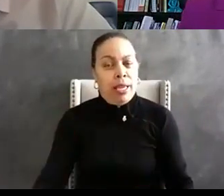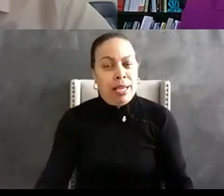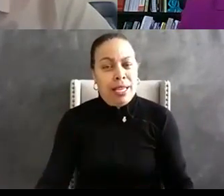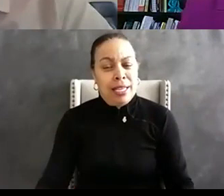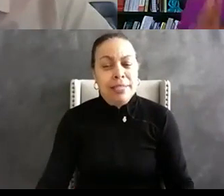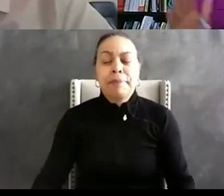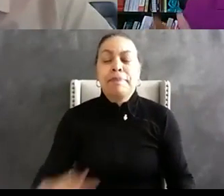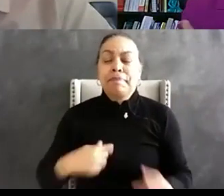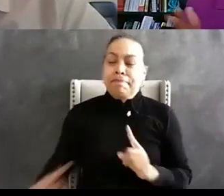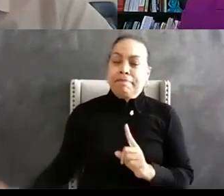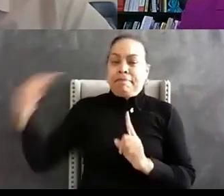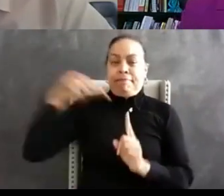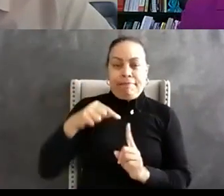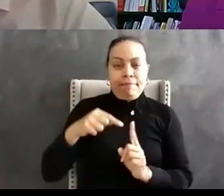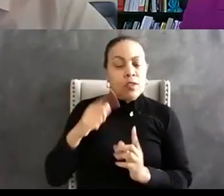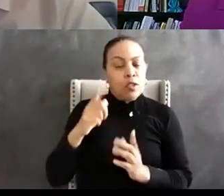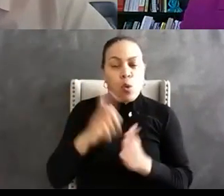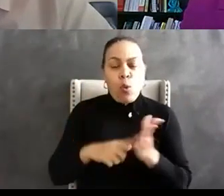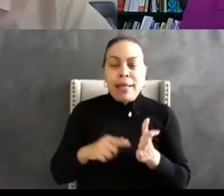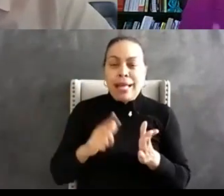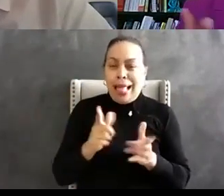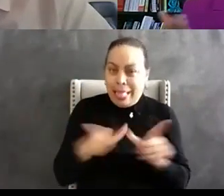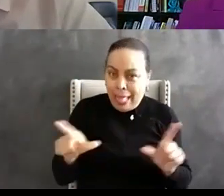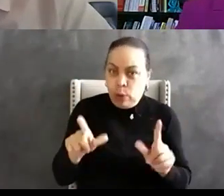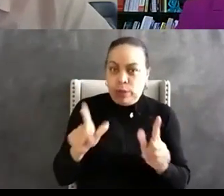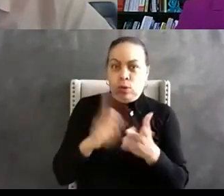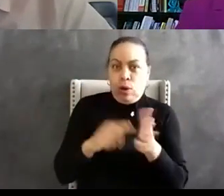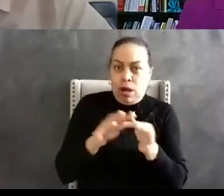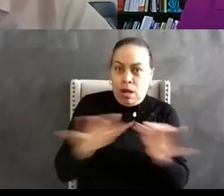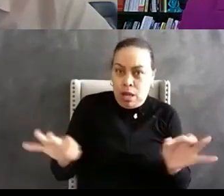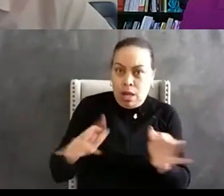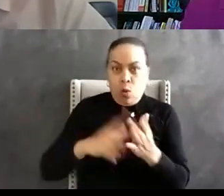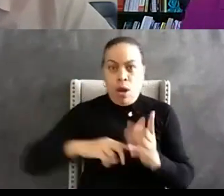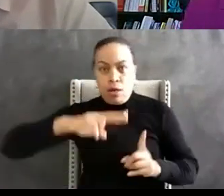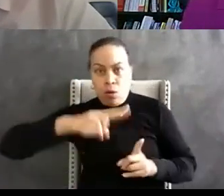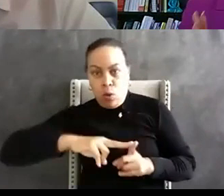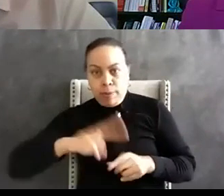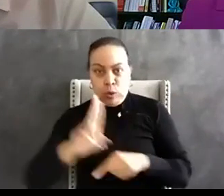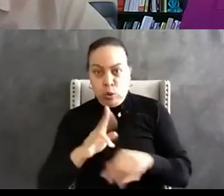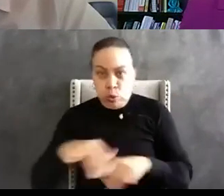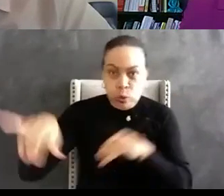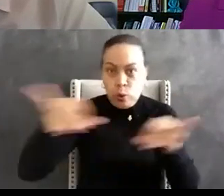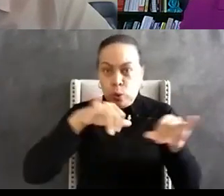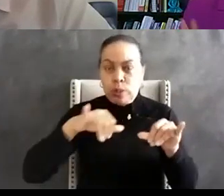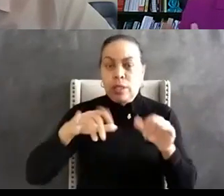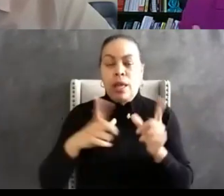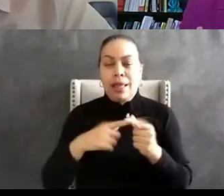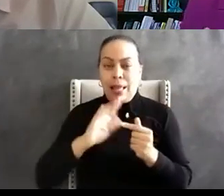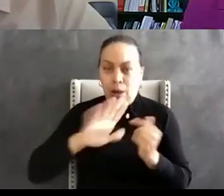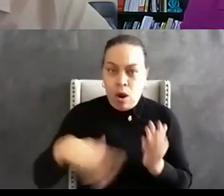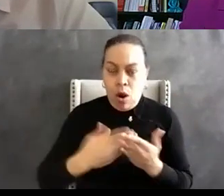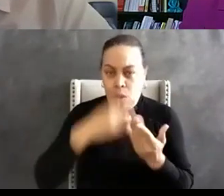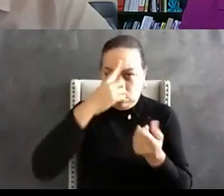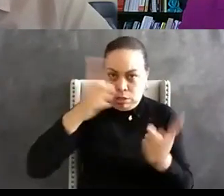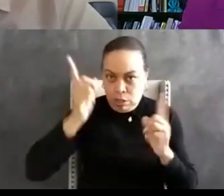what what is the shared language here what do we need to do so that we all can make sure one we're on the same definition as much